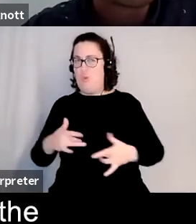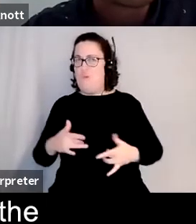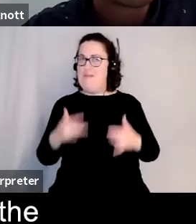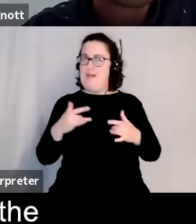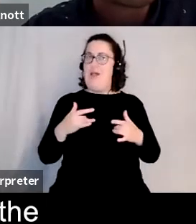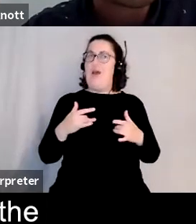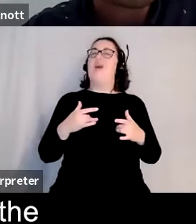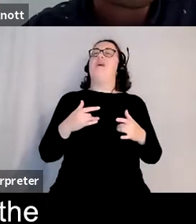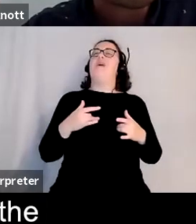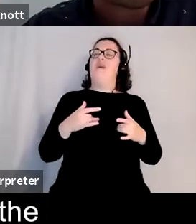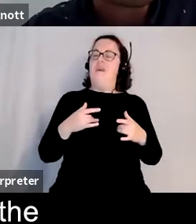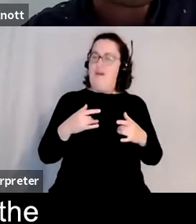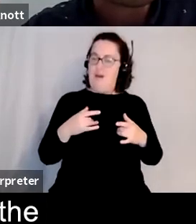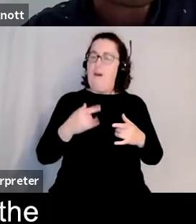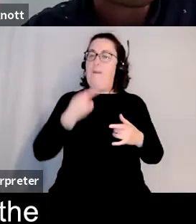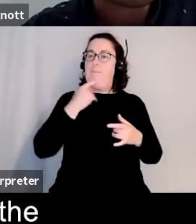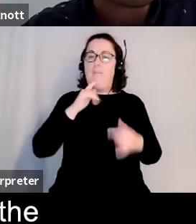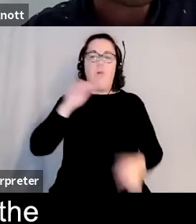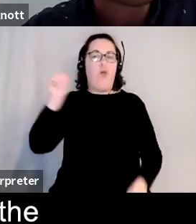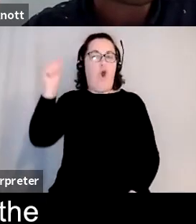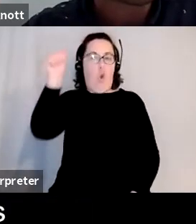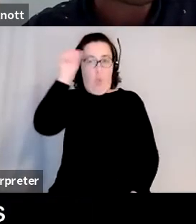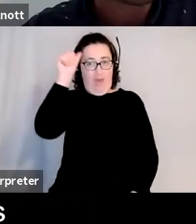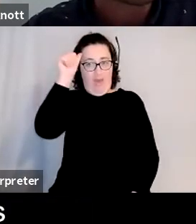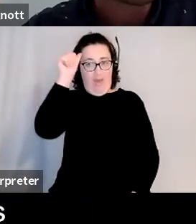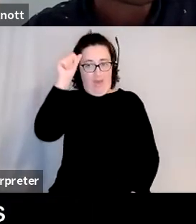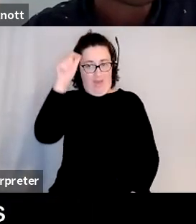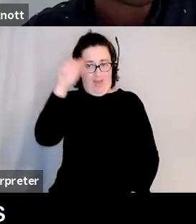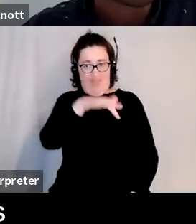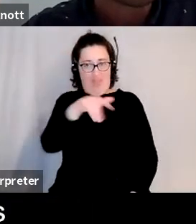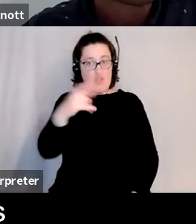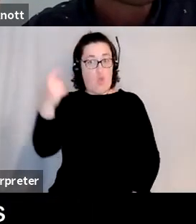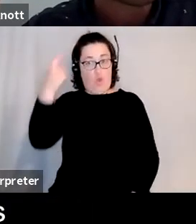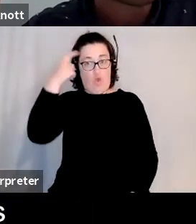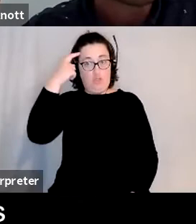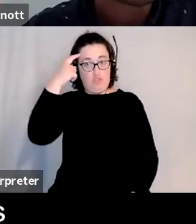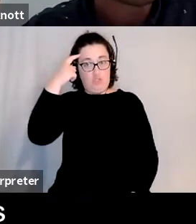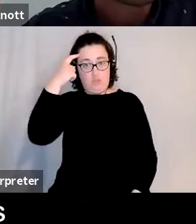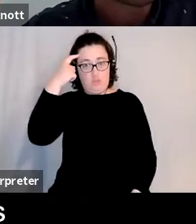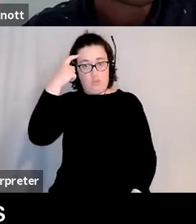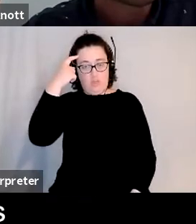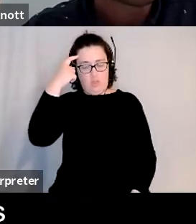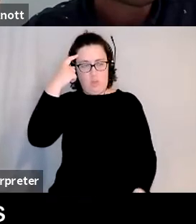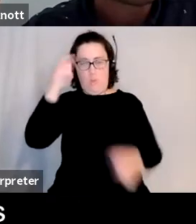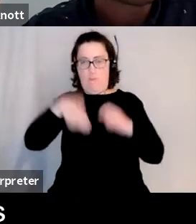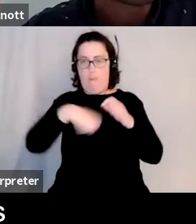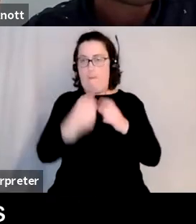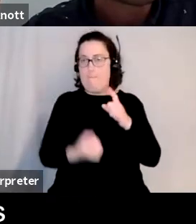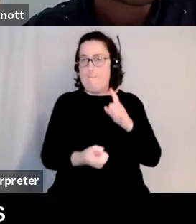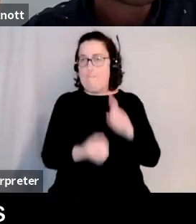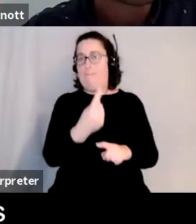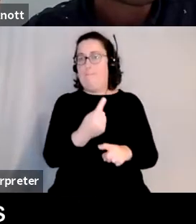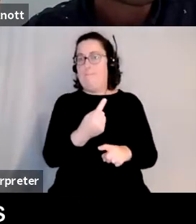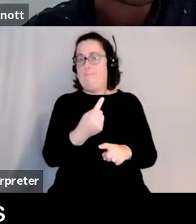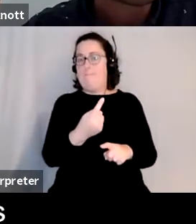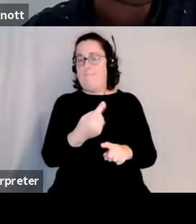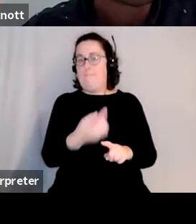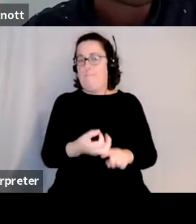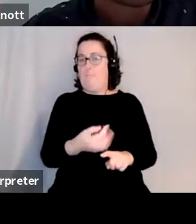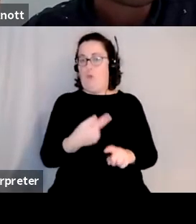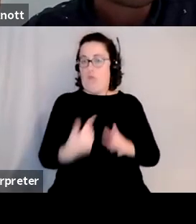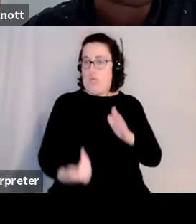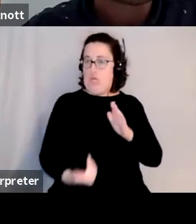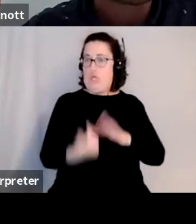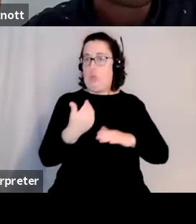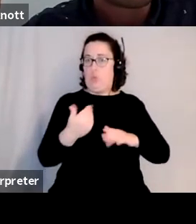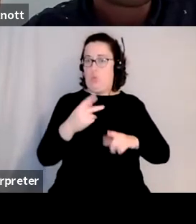in the public consciousness and then very strangely and very quickly this opportunity came up to make a new version of the